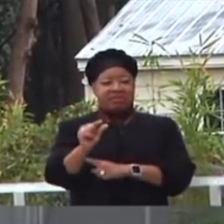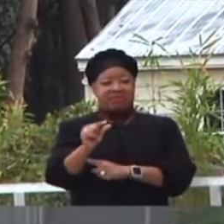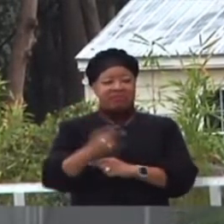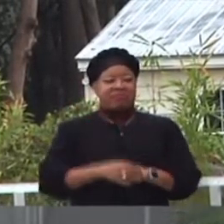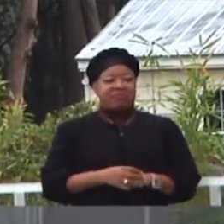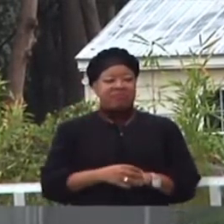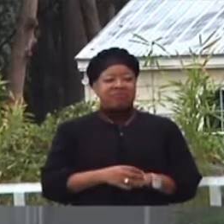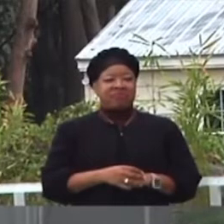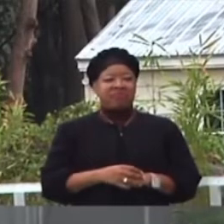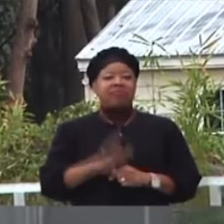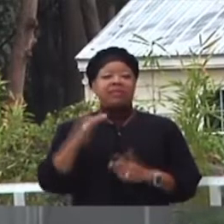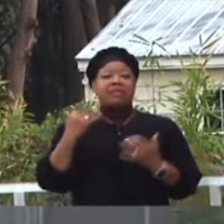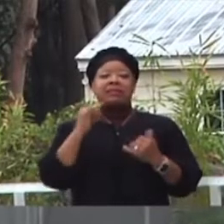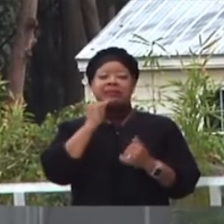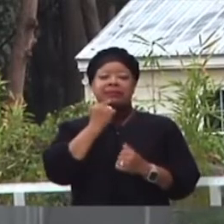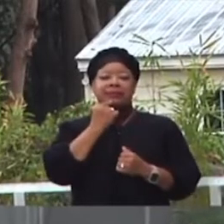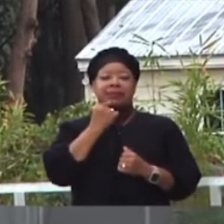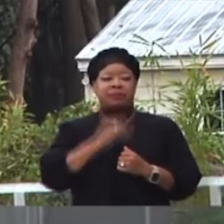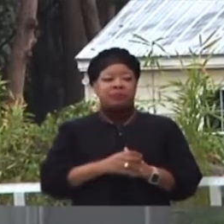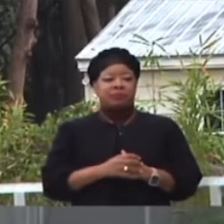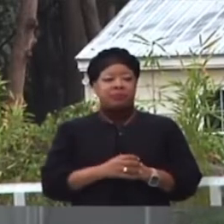Now to the serious part, ladies and gentlemen.